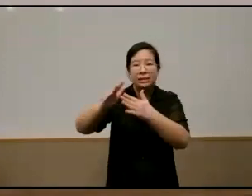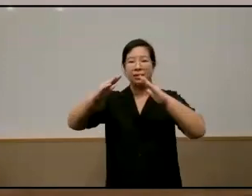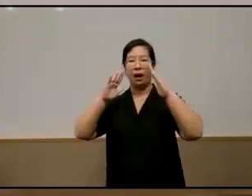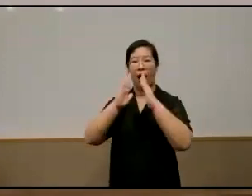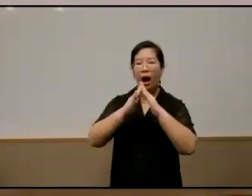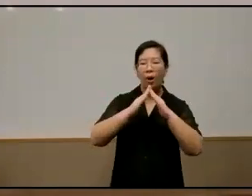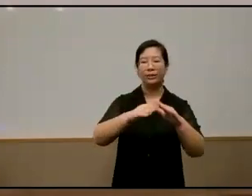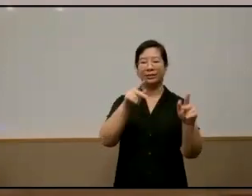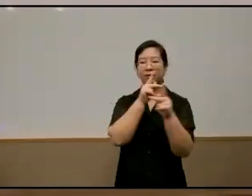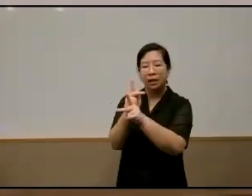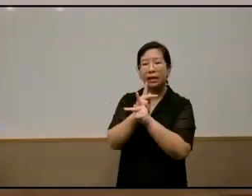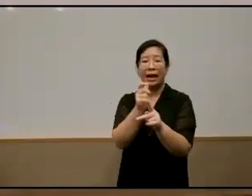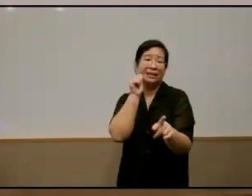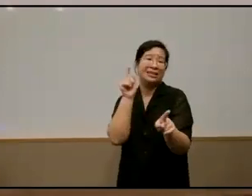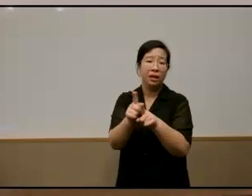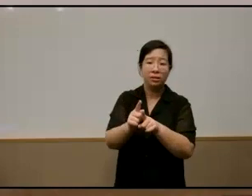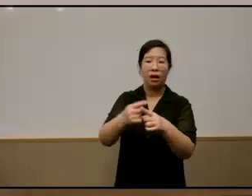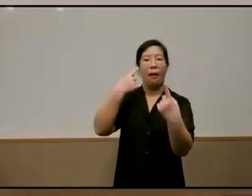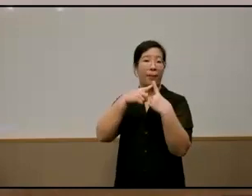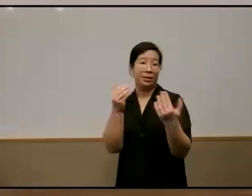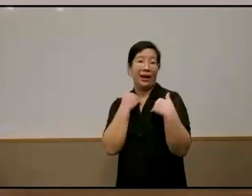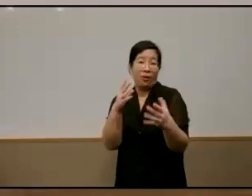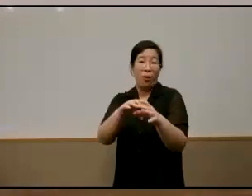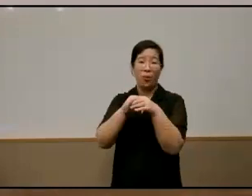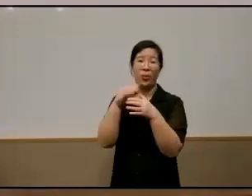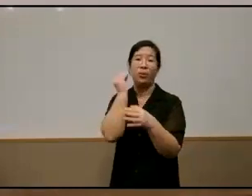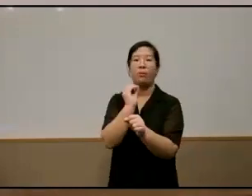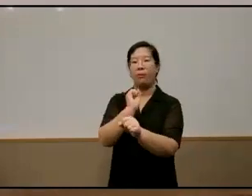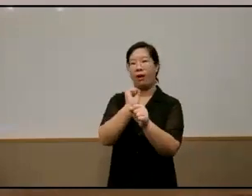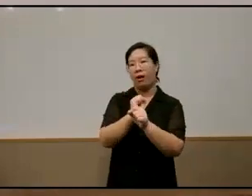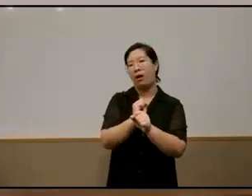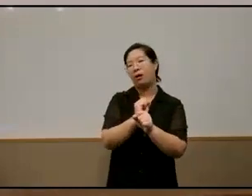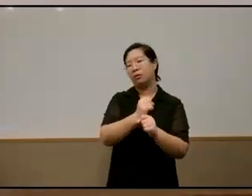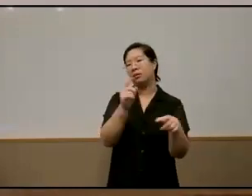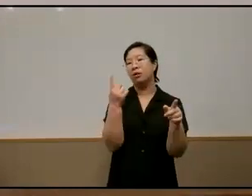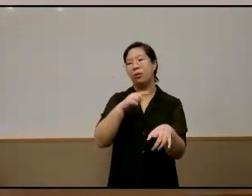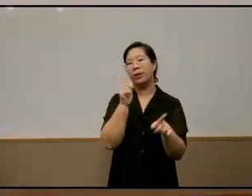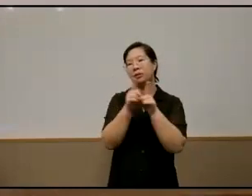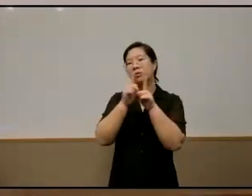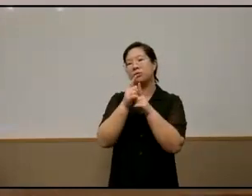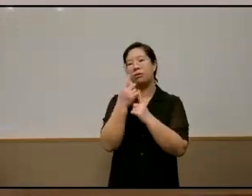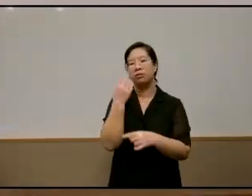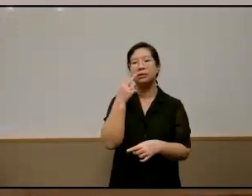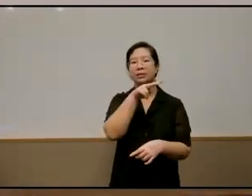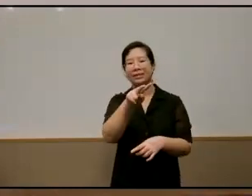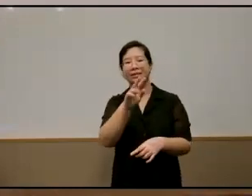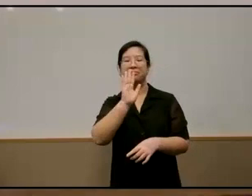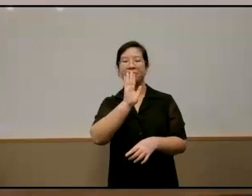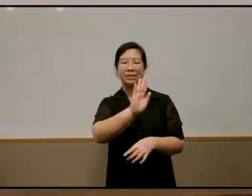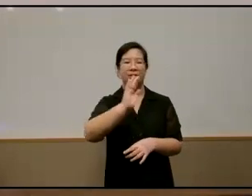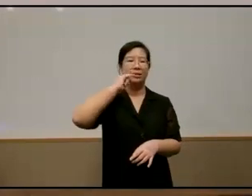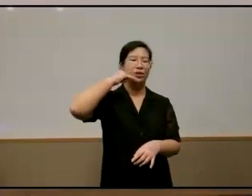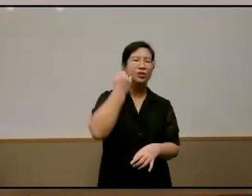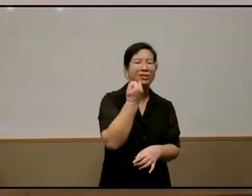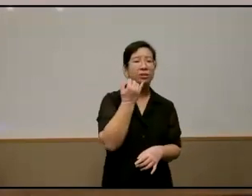and in addition to his homework he also witnessed his sheep we also witness his sheepish envy to